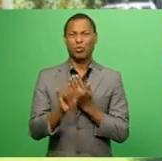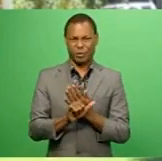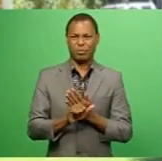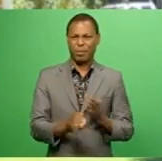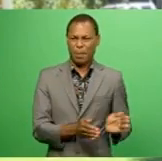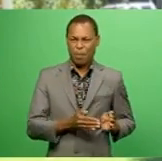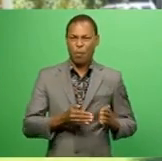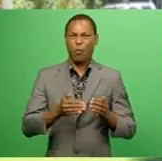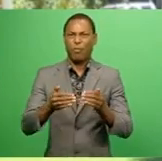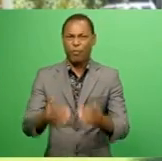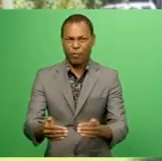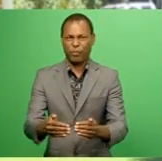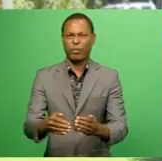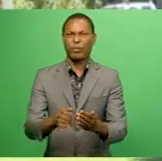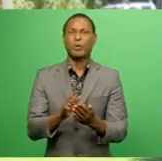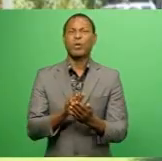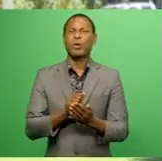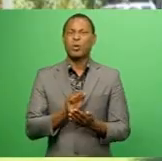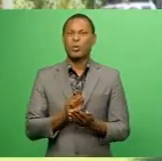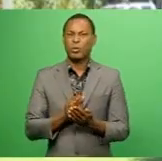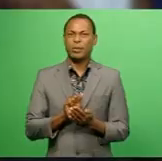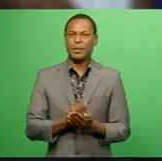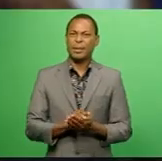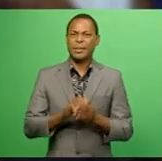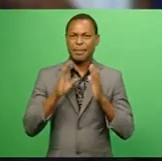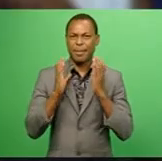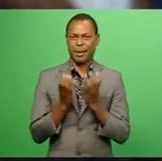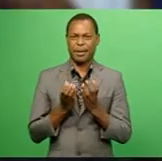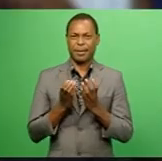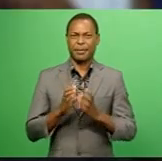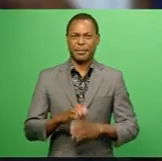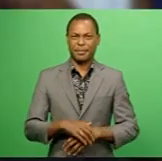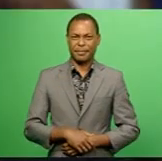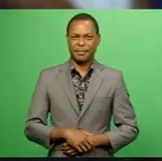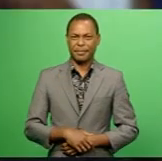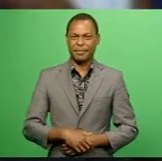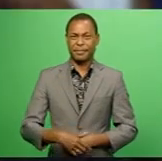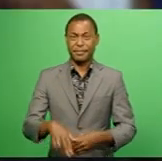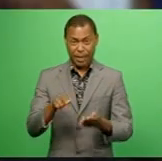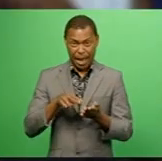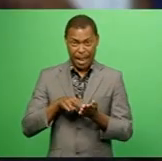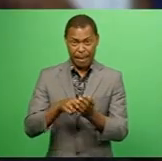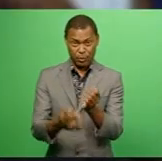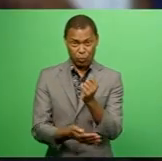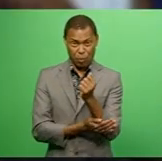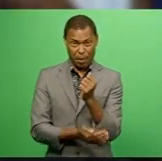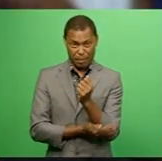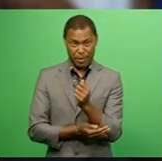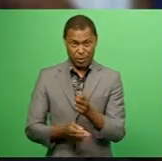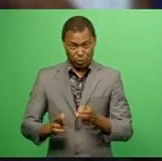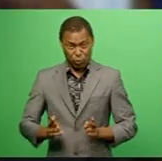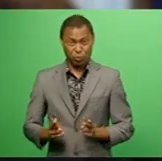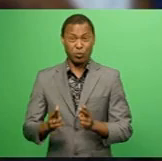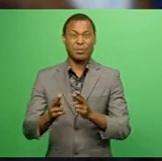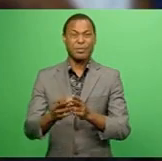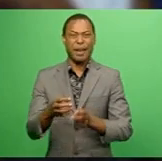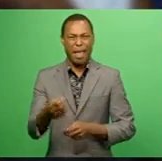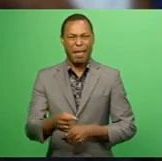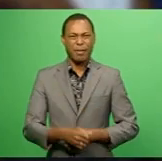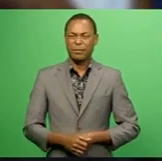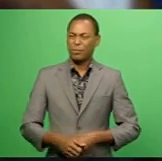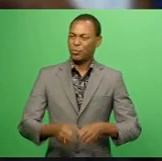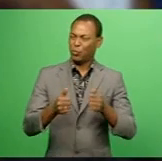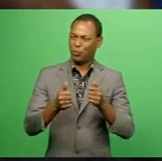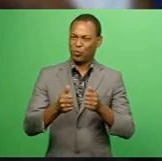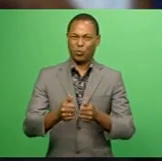December. Karlyn Itavi, FBC Sports. The Nandi Rugby Union will be heading into the new season with good news